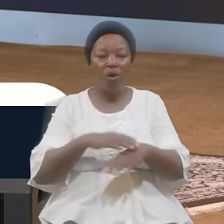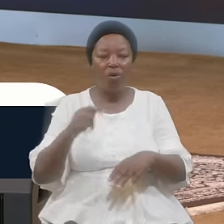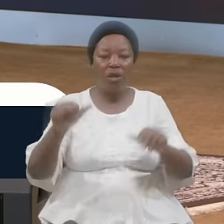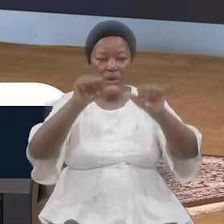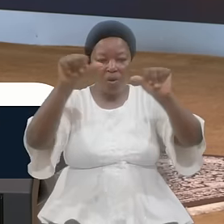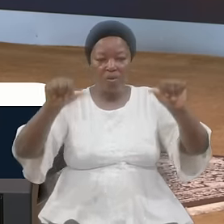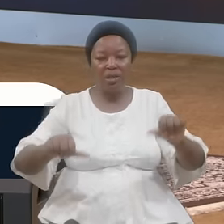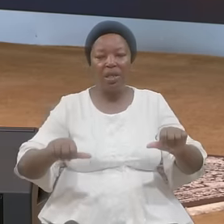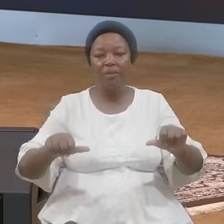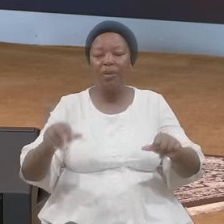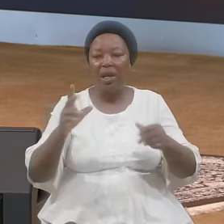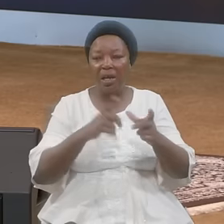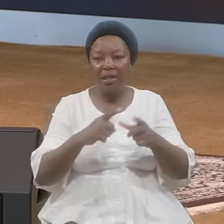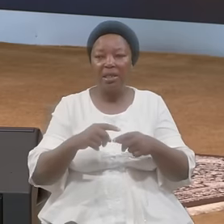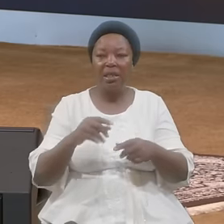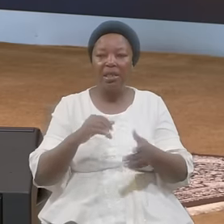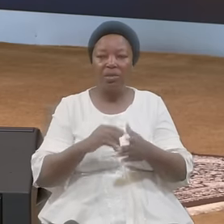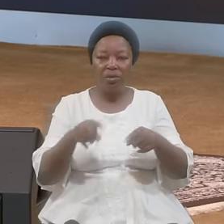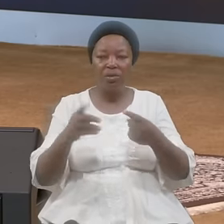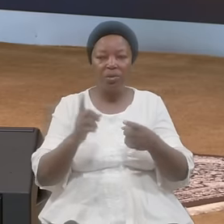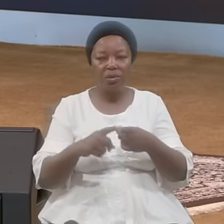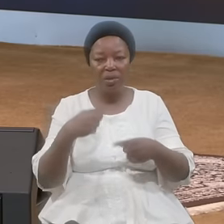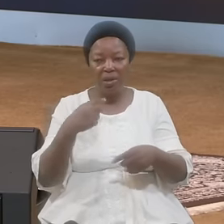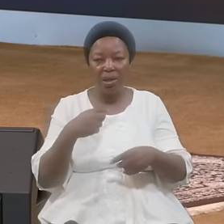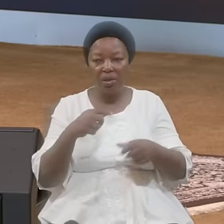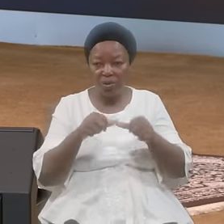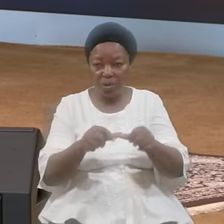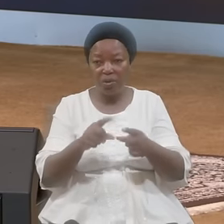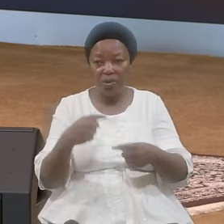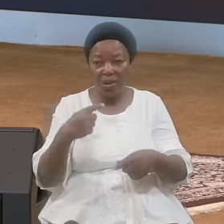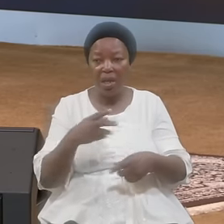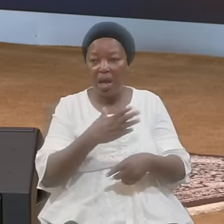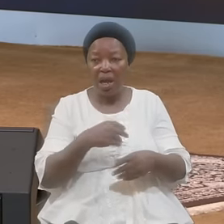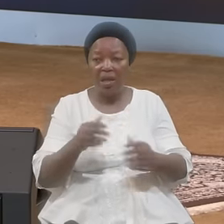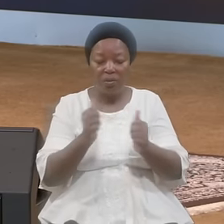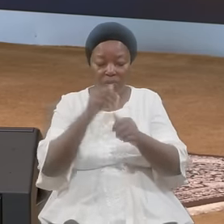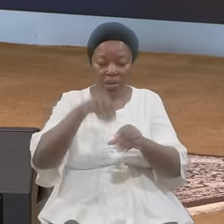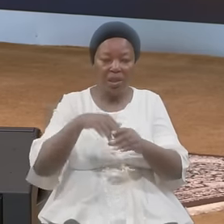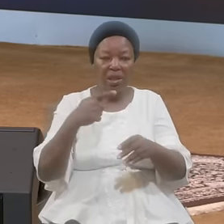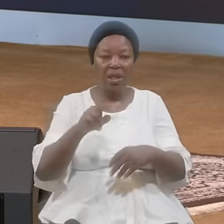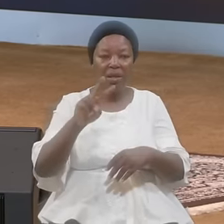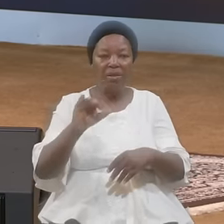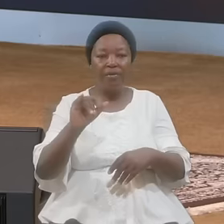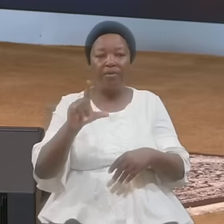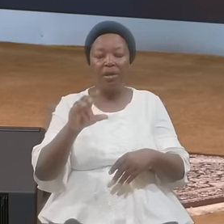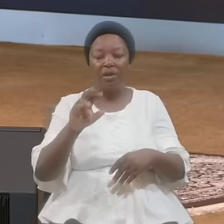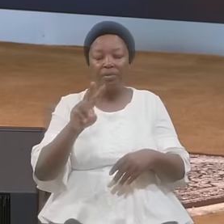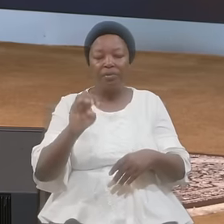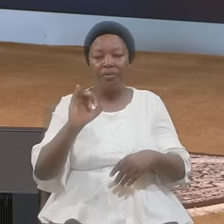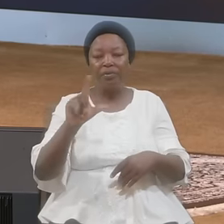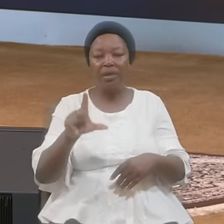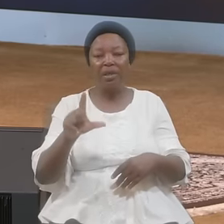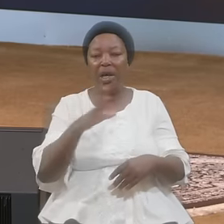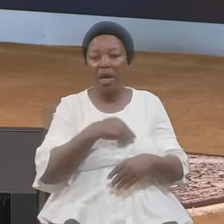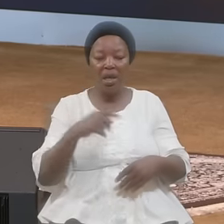And then It goes To say And within The veil And ye